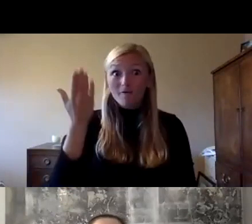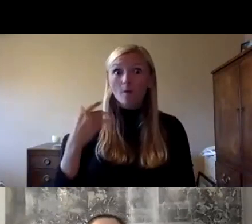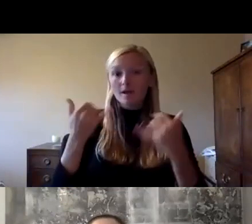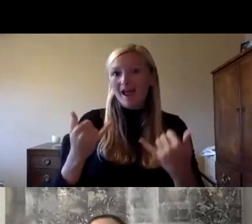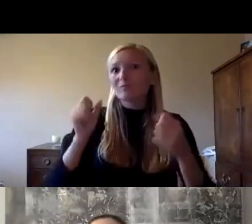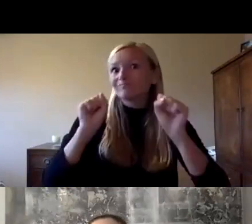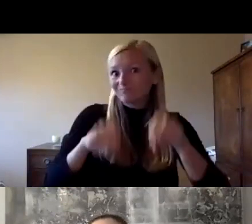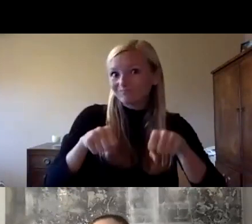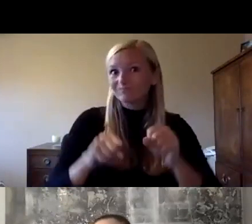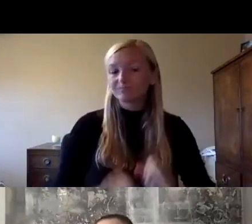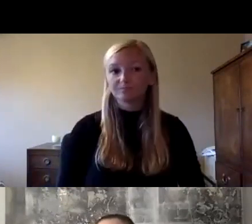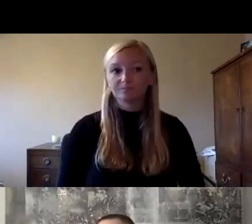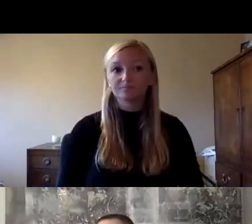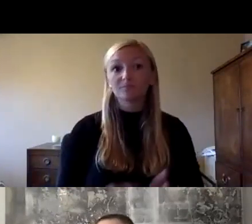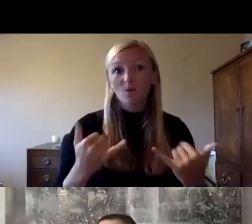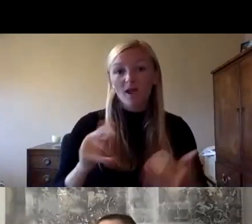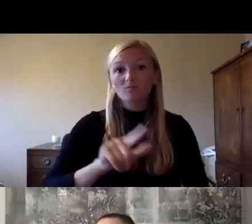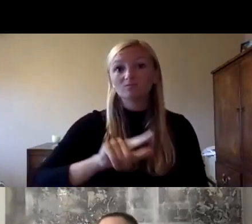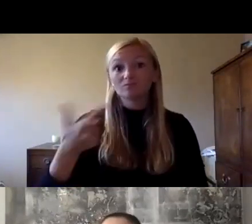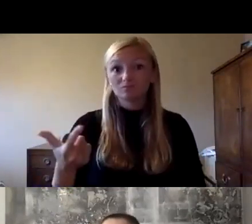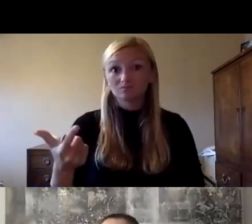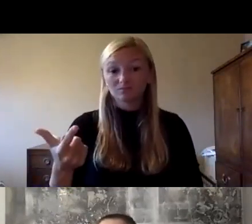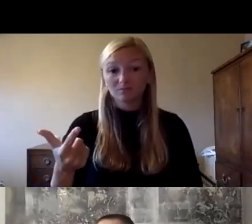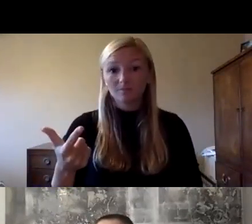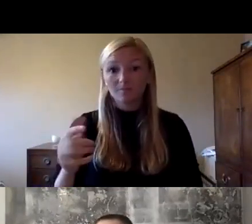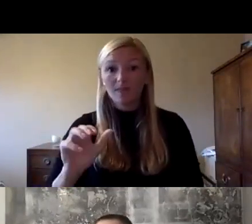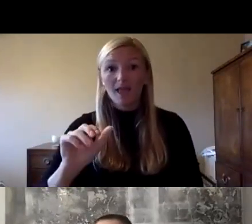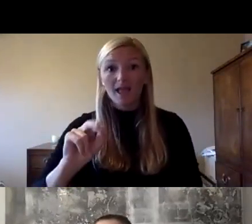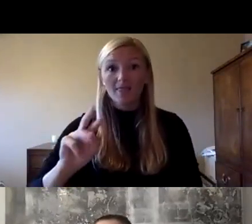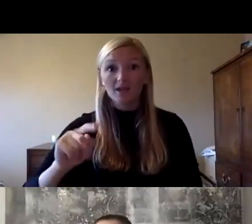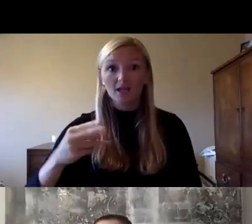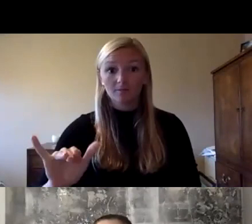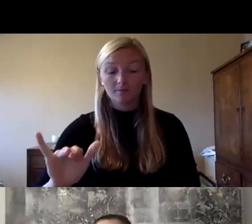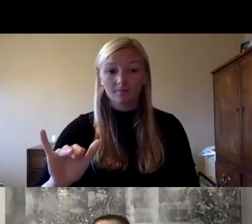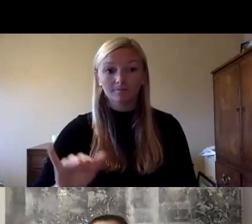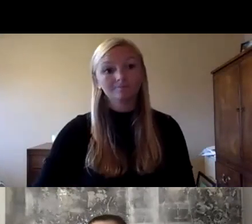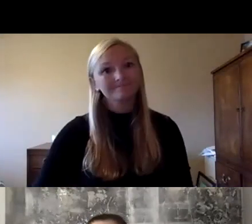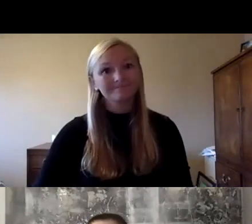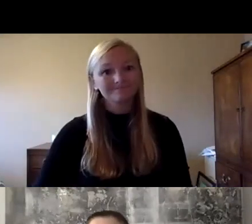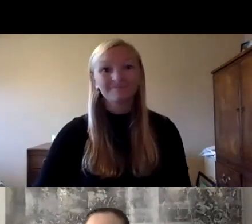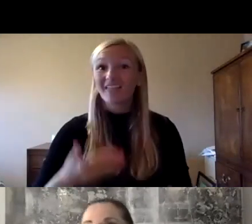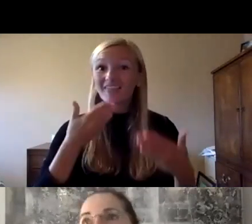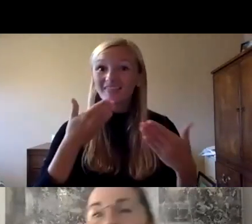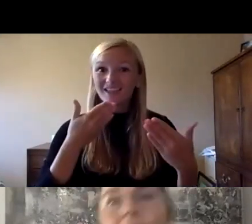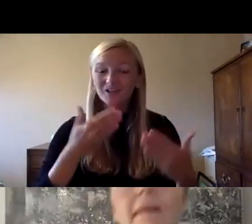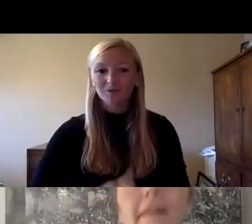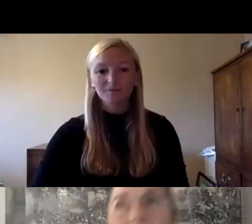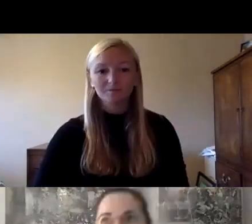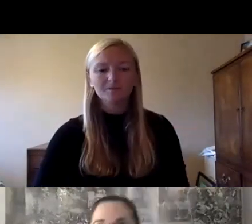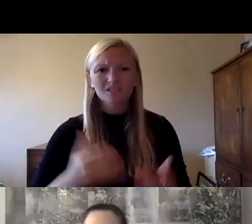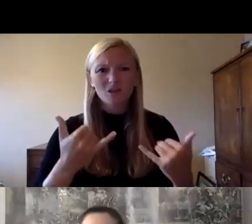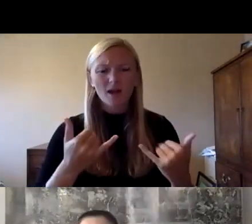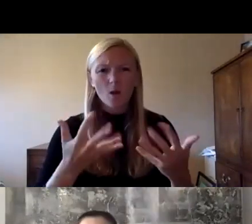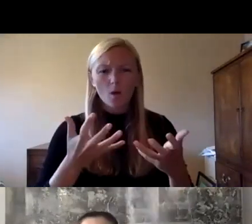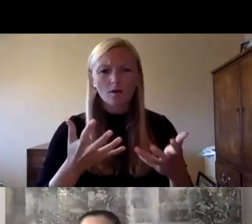i will now pass the mic over to anthony fiero okay uh thank you joseph uh now i'd like to